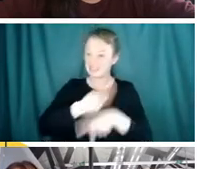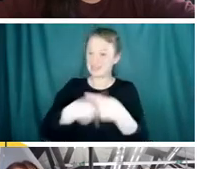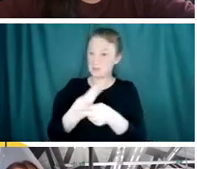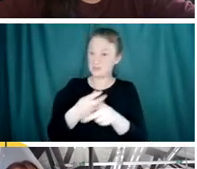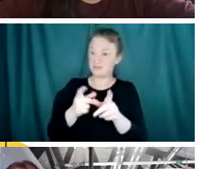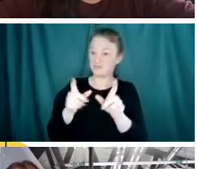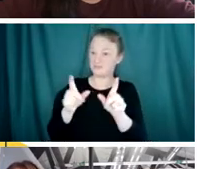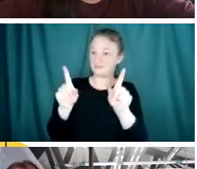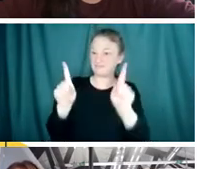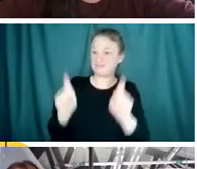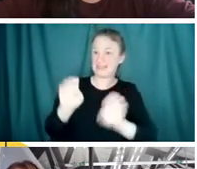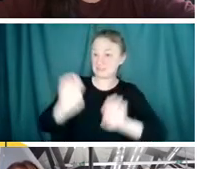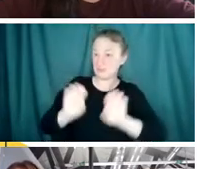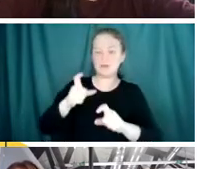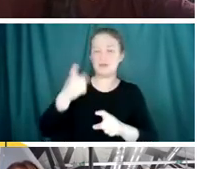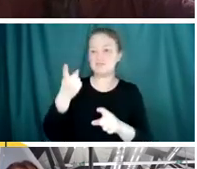a general animal.